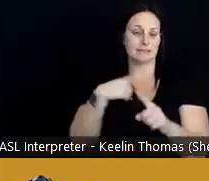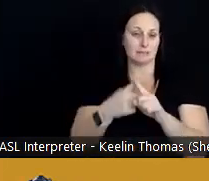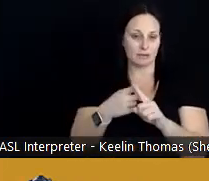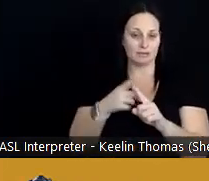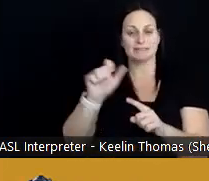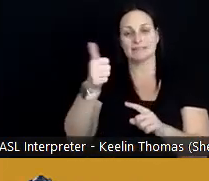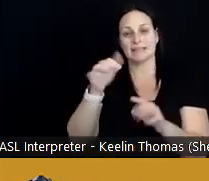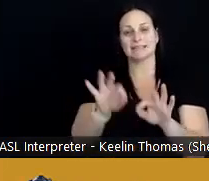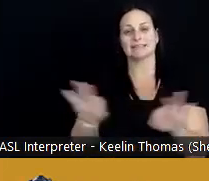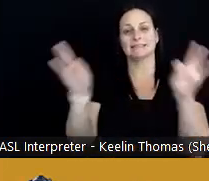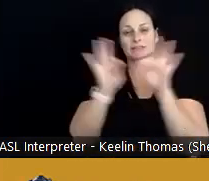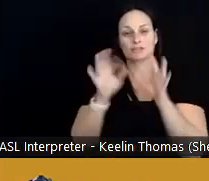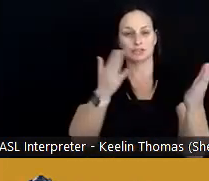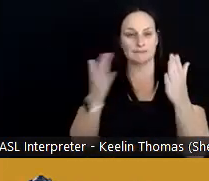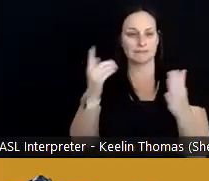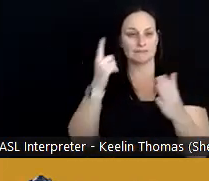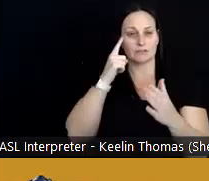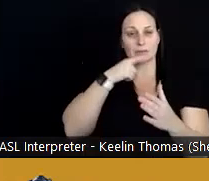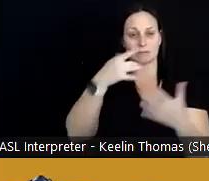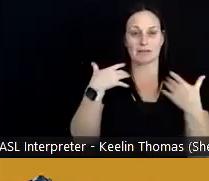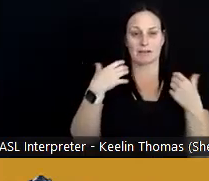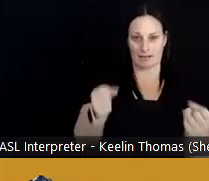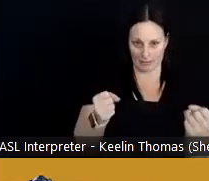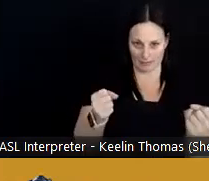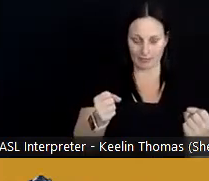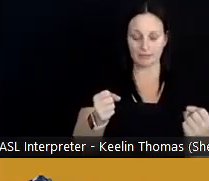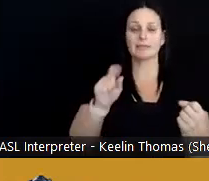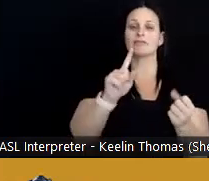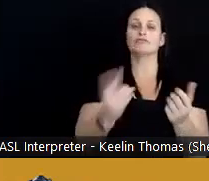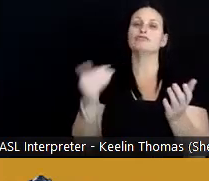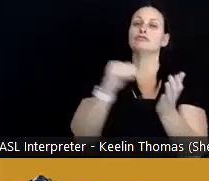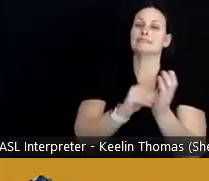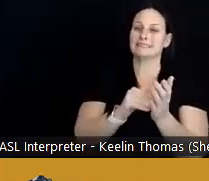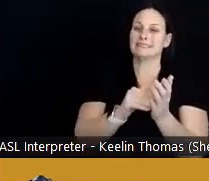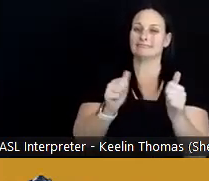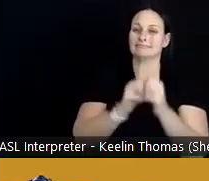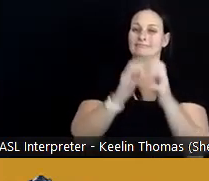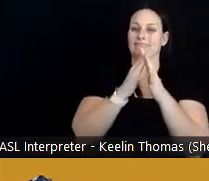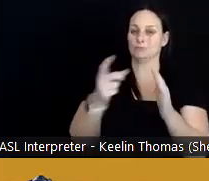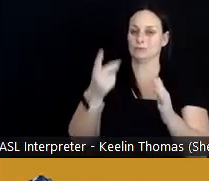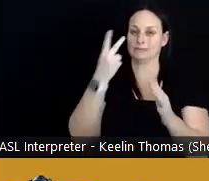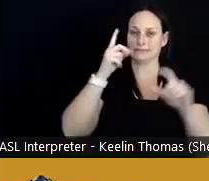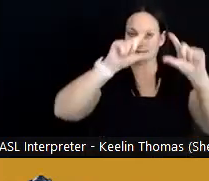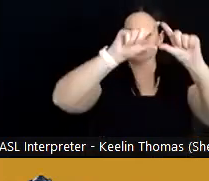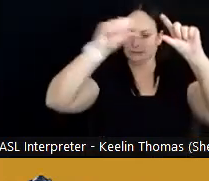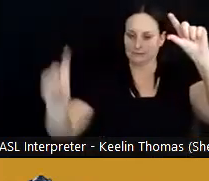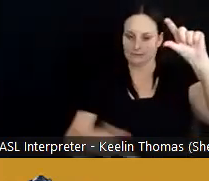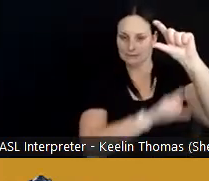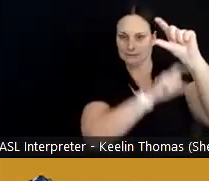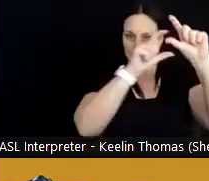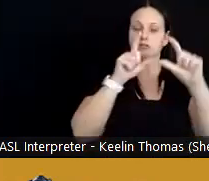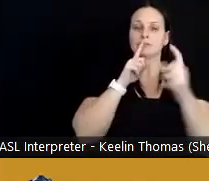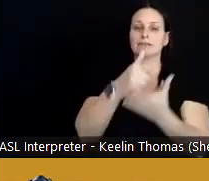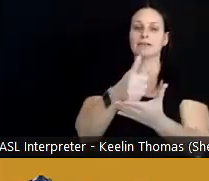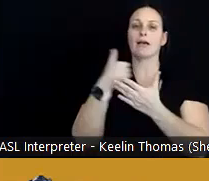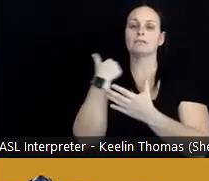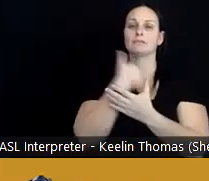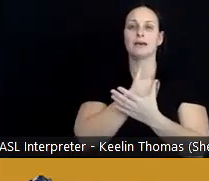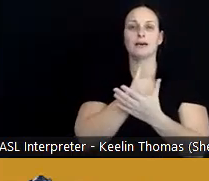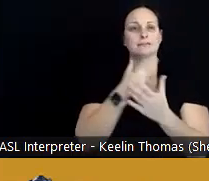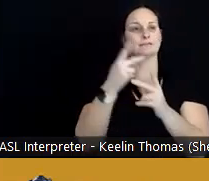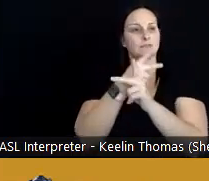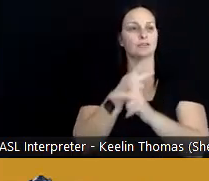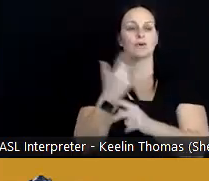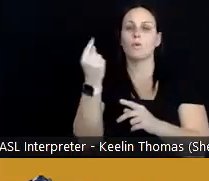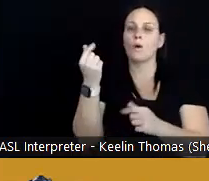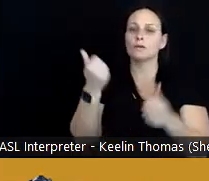services of public health redid these things that you see on my screen here that help us figure out what are